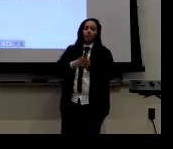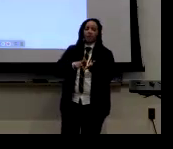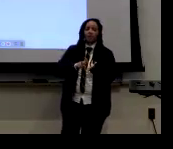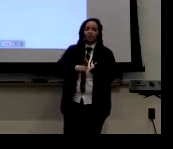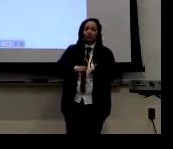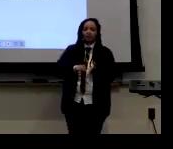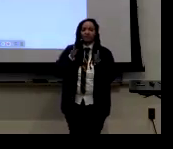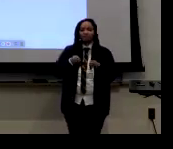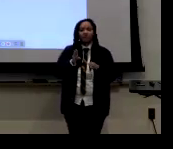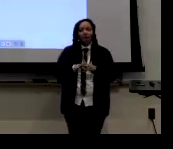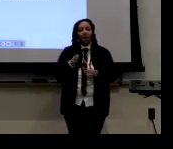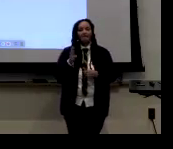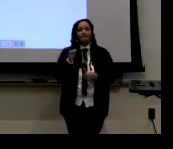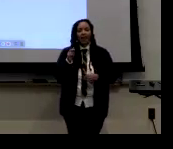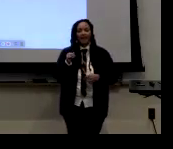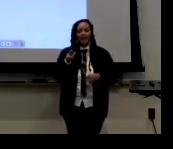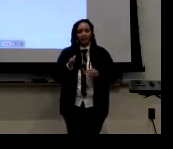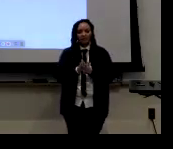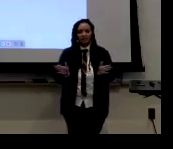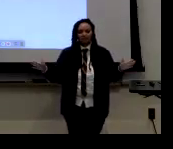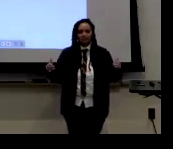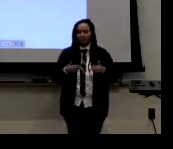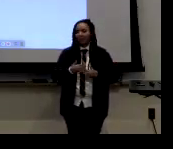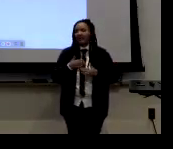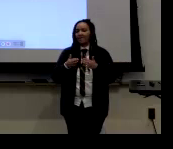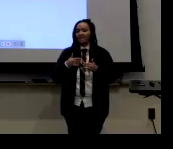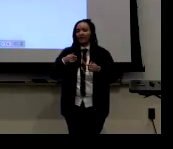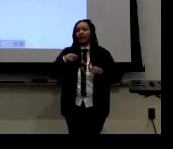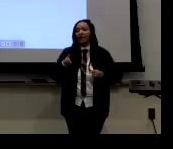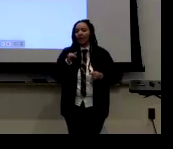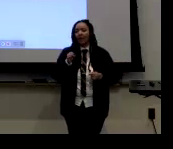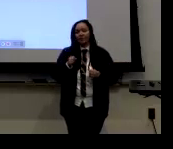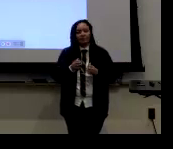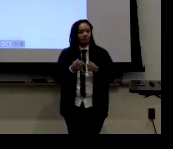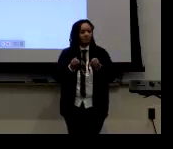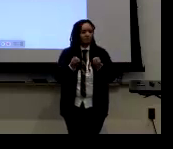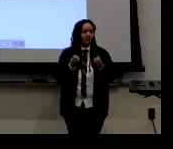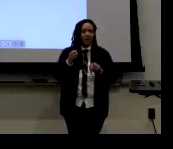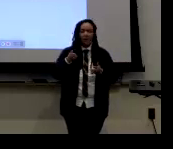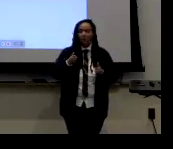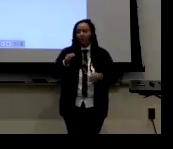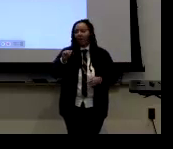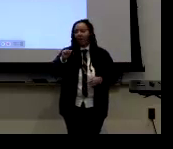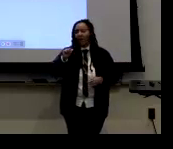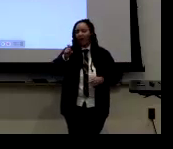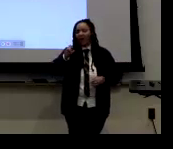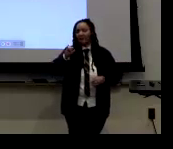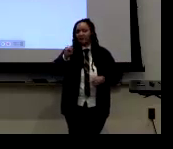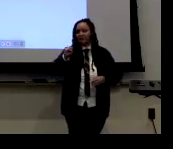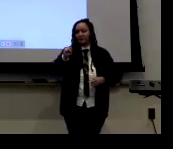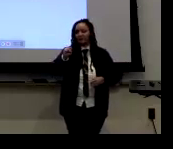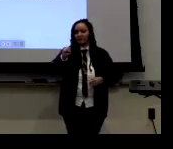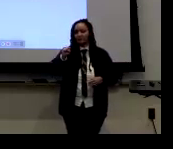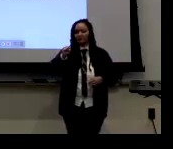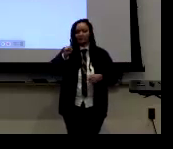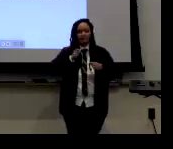So that's what the basis was for my research and why I chose to go with masculinity.